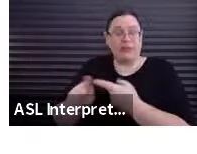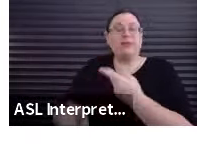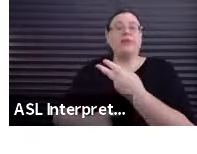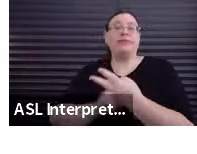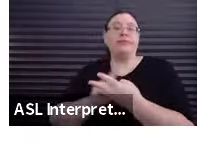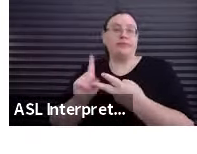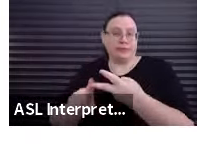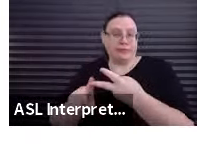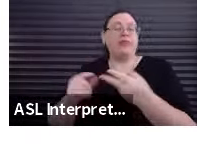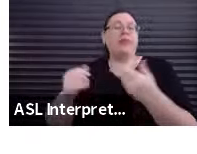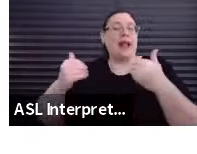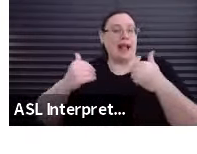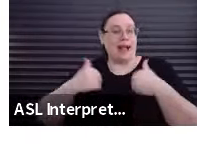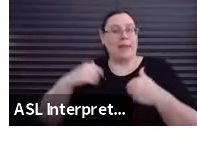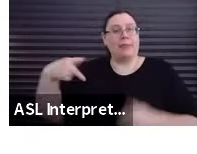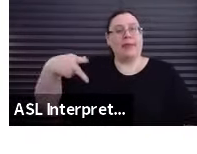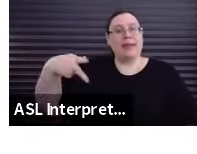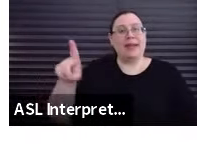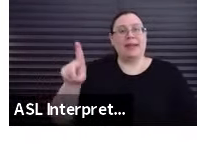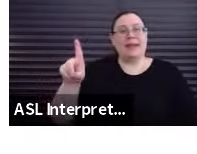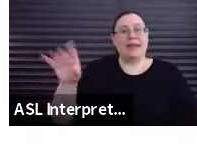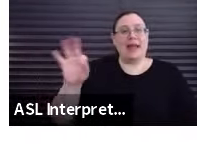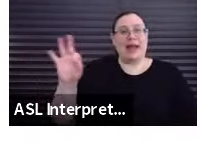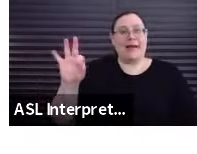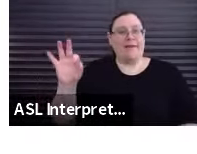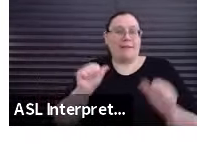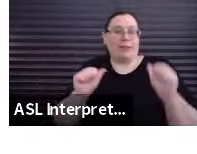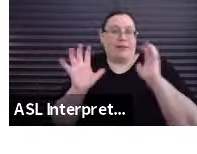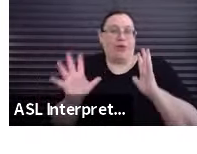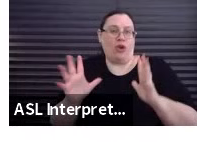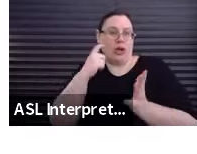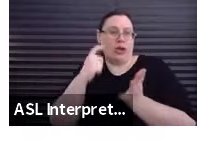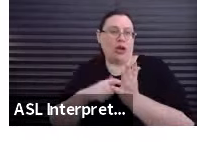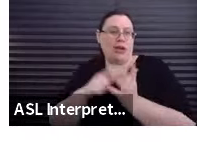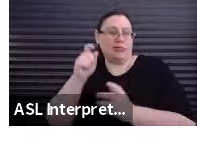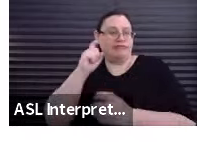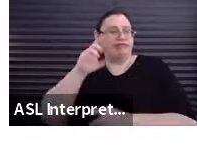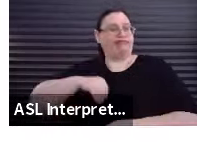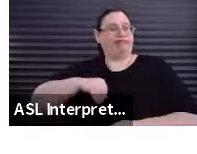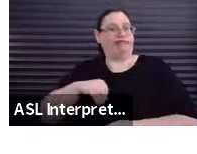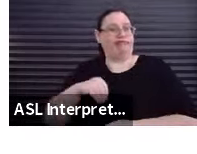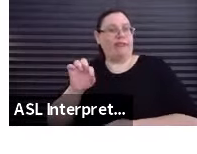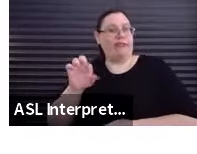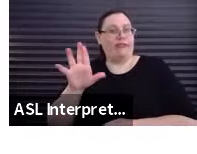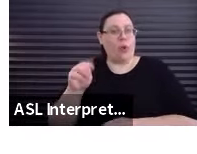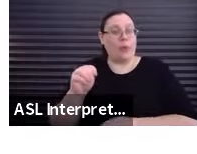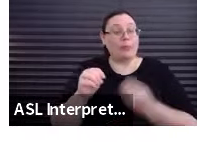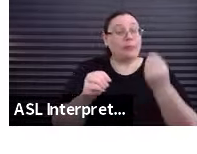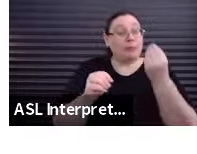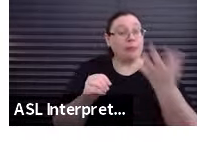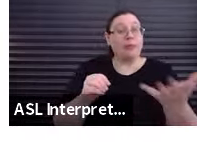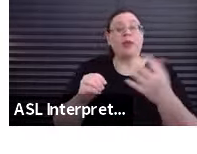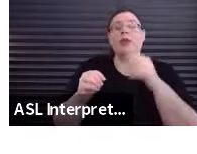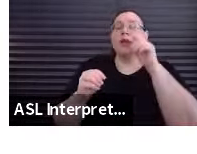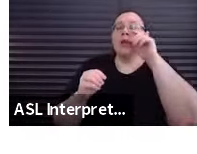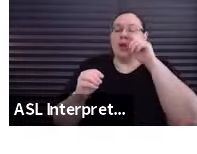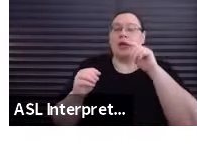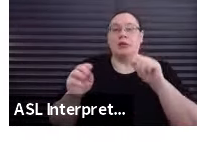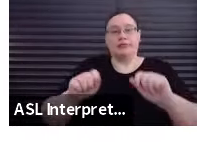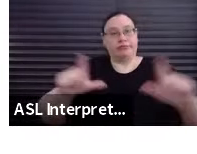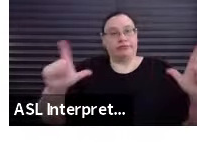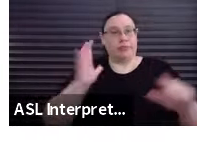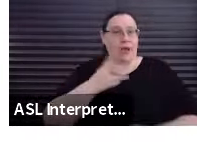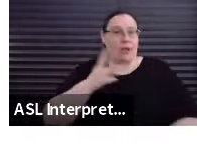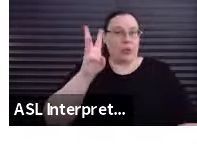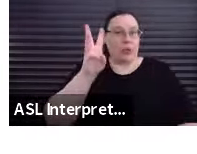contain a PDF of that performer acknowledgement form. What I want to let you know is that when you visit our website